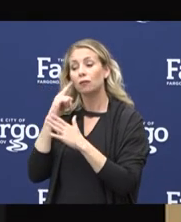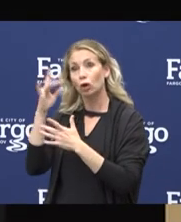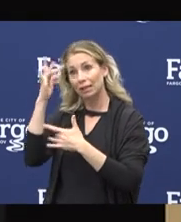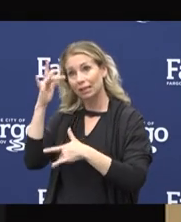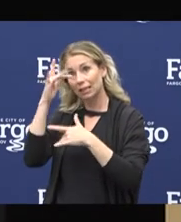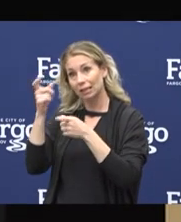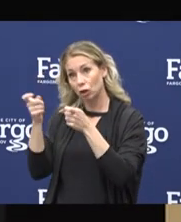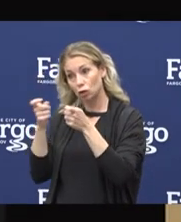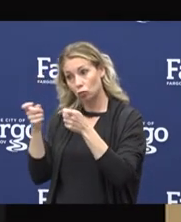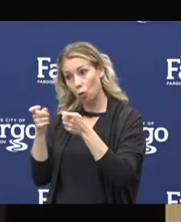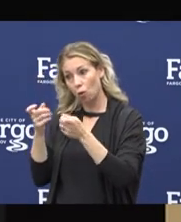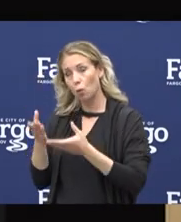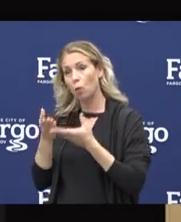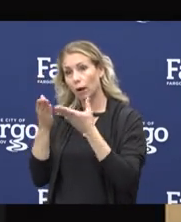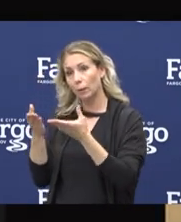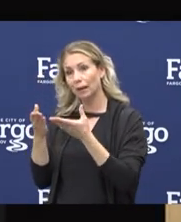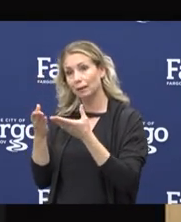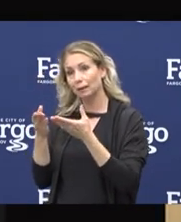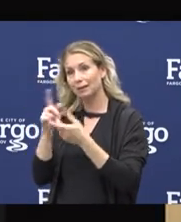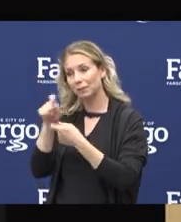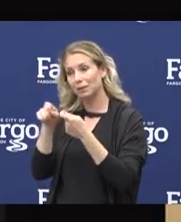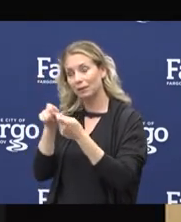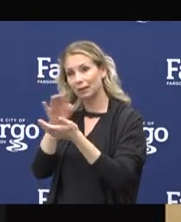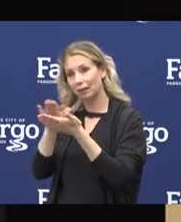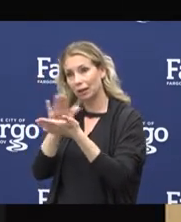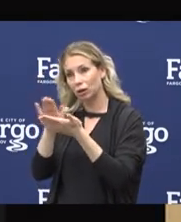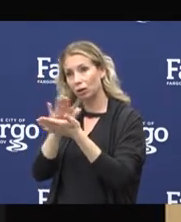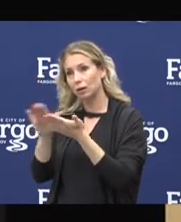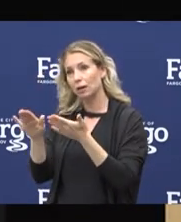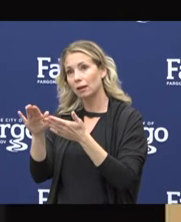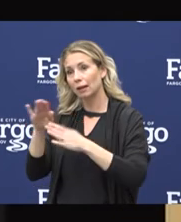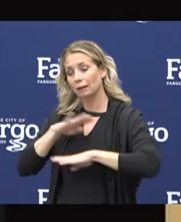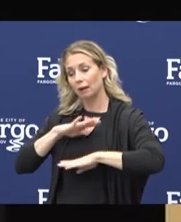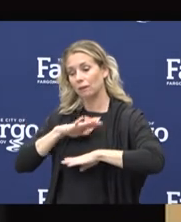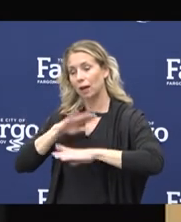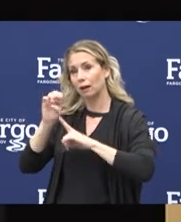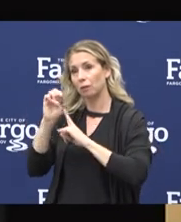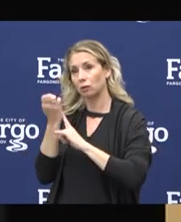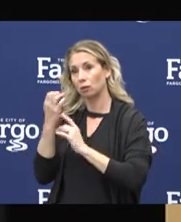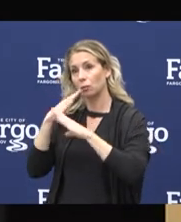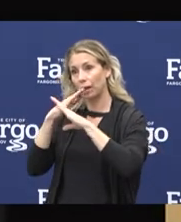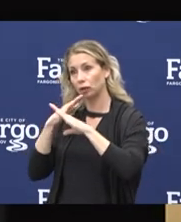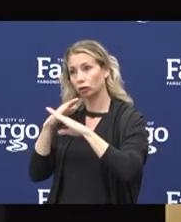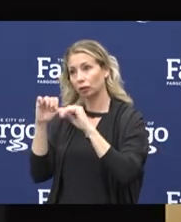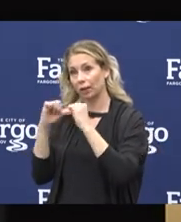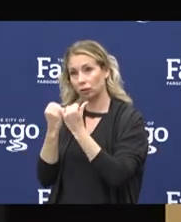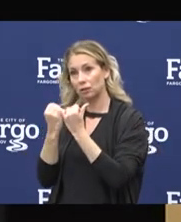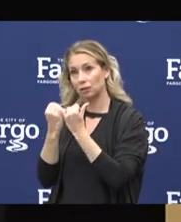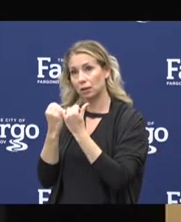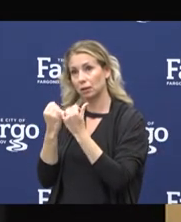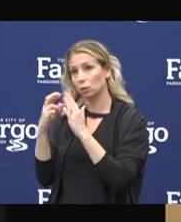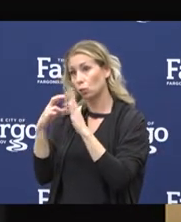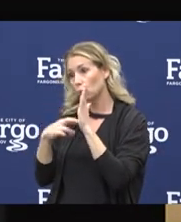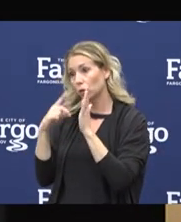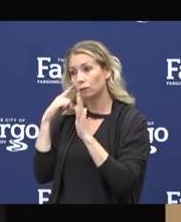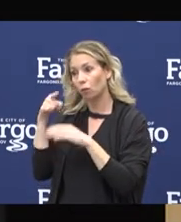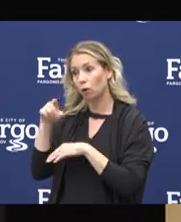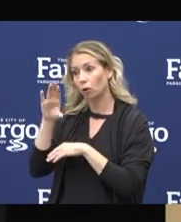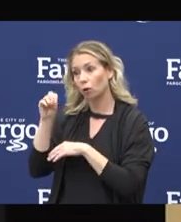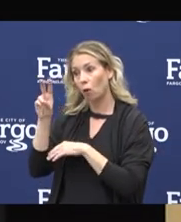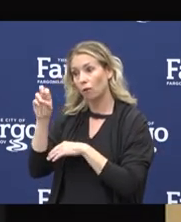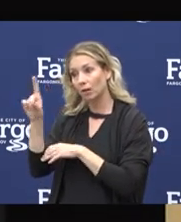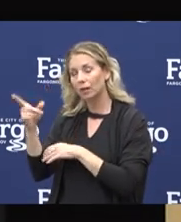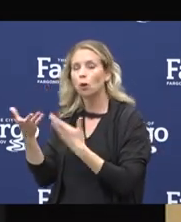recommends the disinfectants that meet the Environmental Protection Agency criteria for COVID. So, we might